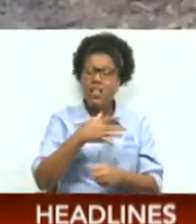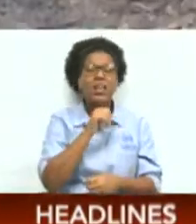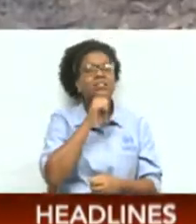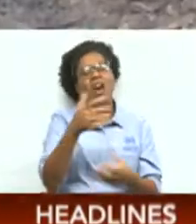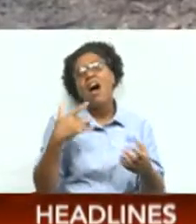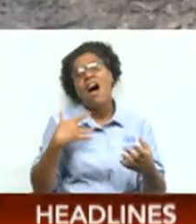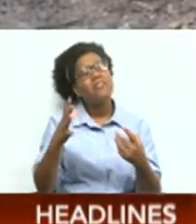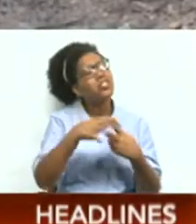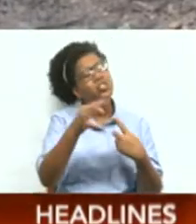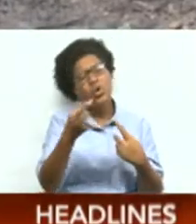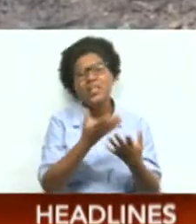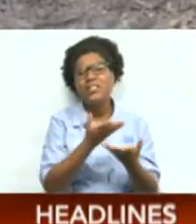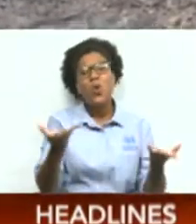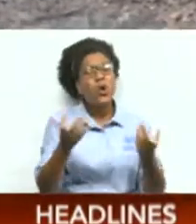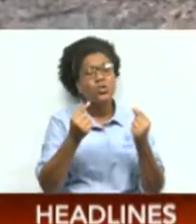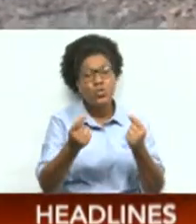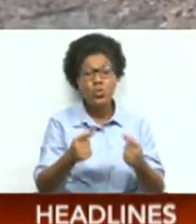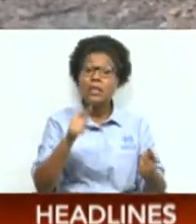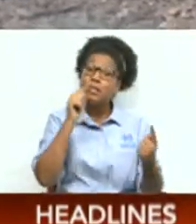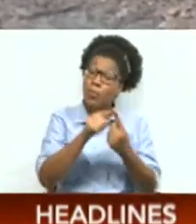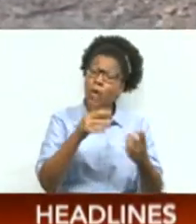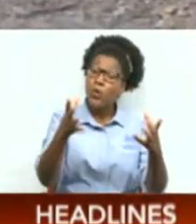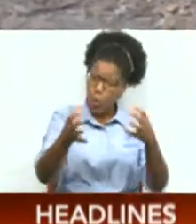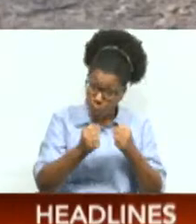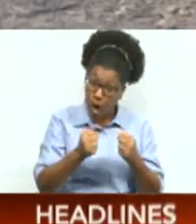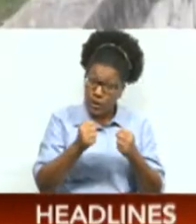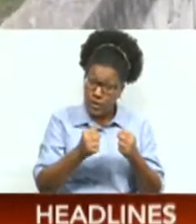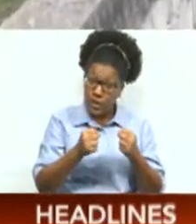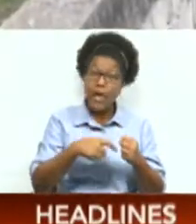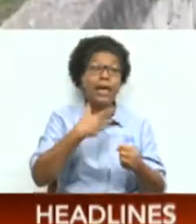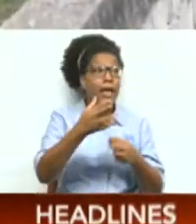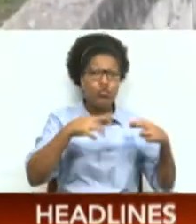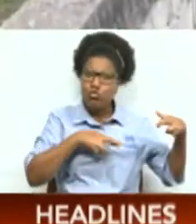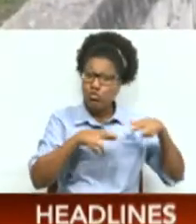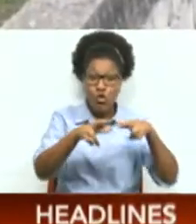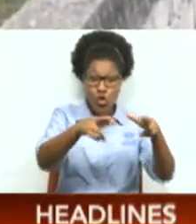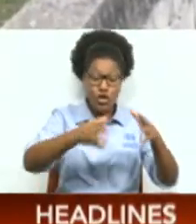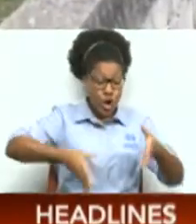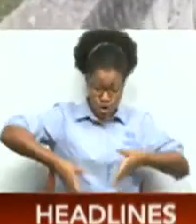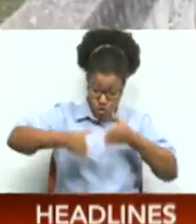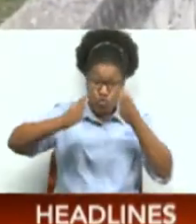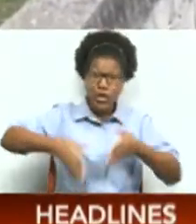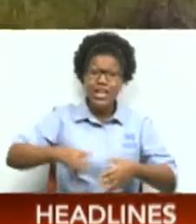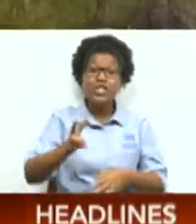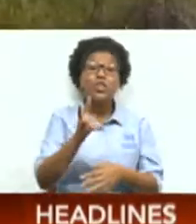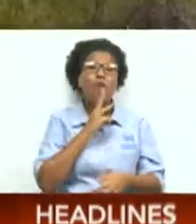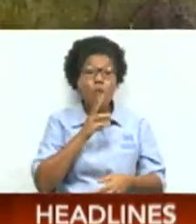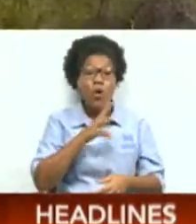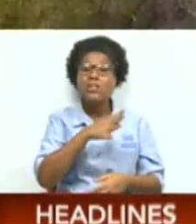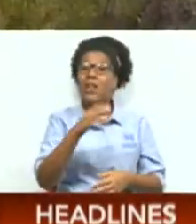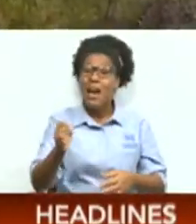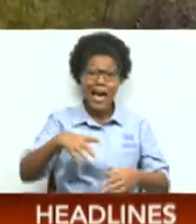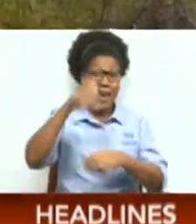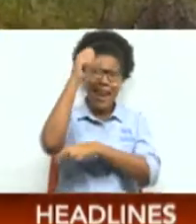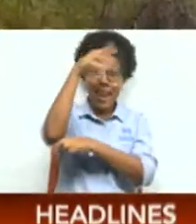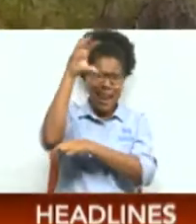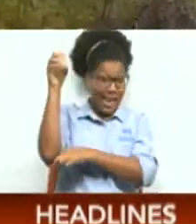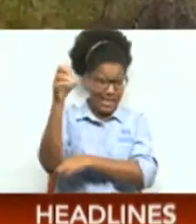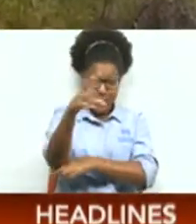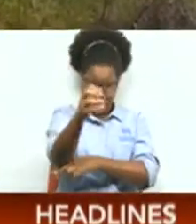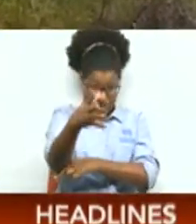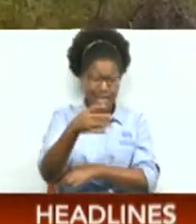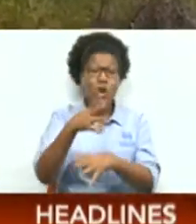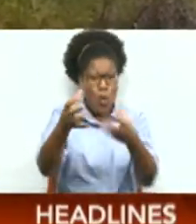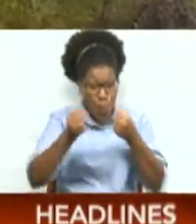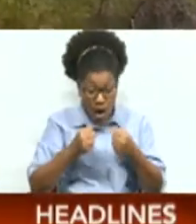At this point, what we would want, in addition to proper roads, drainage, water, standpipes, streetlights, in addition